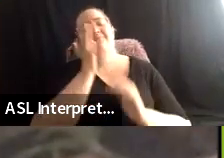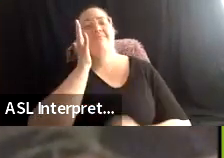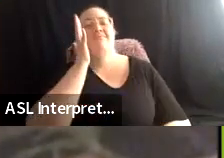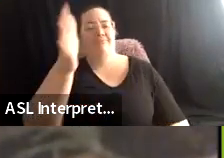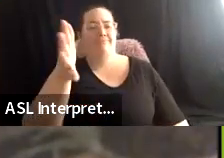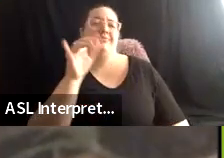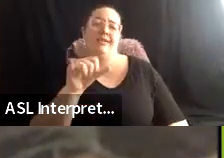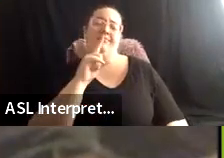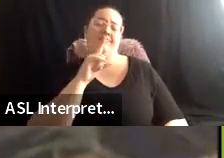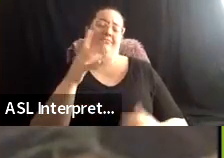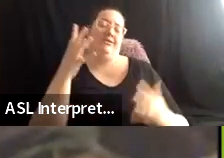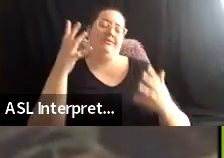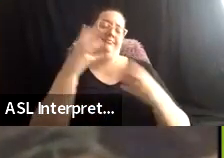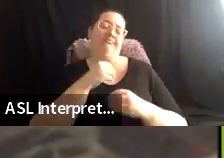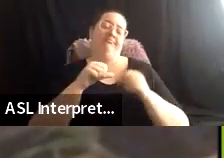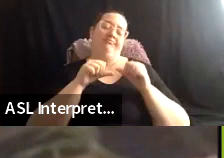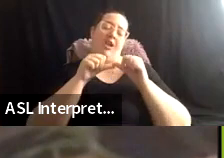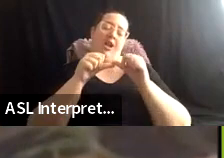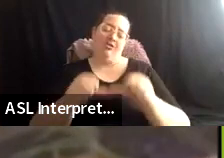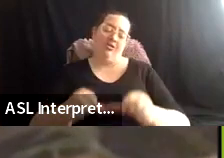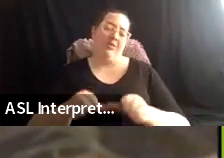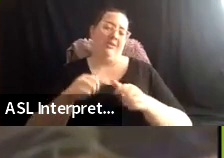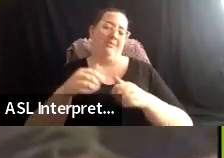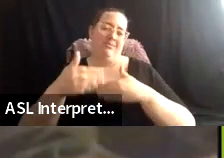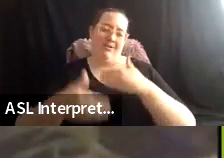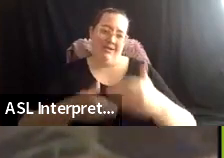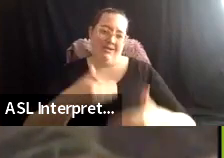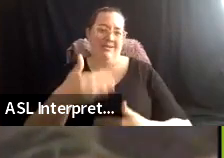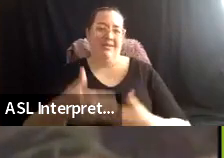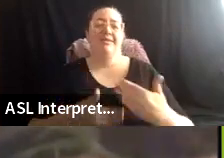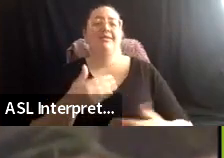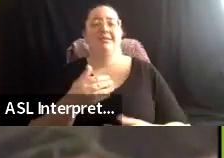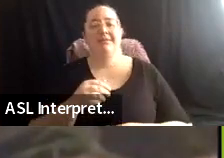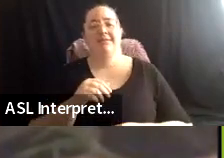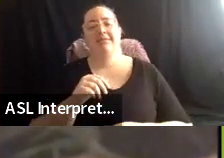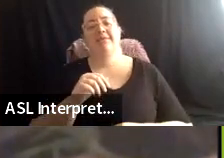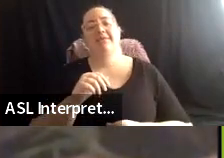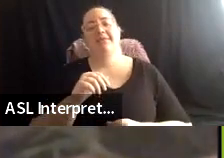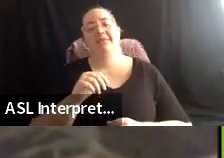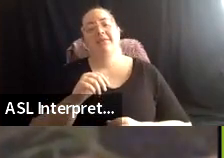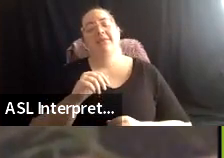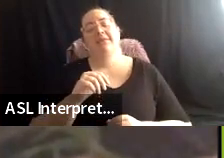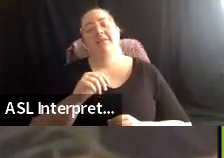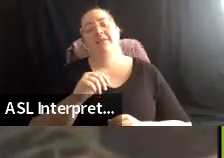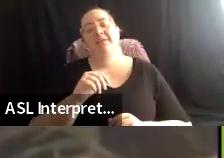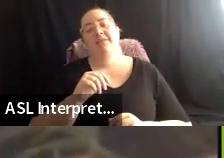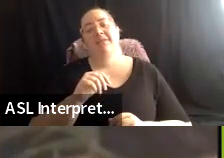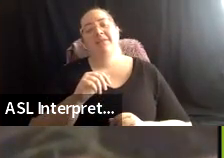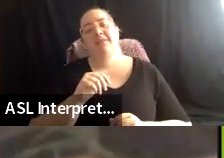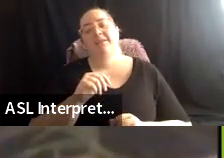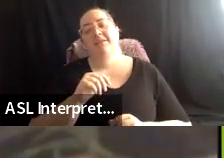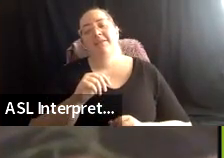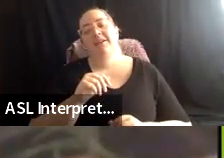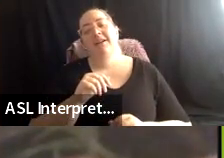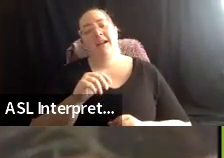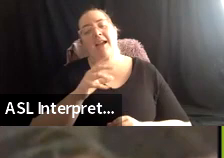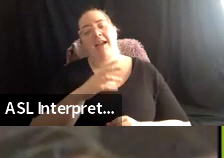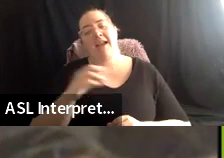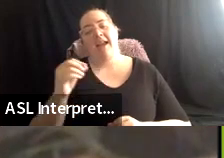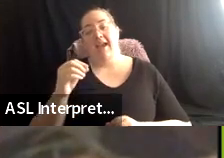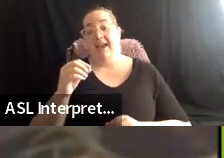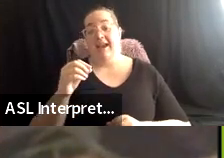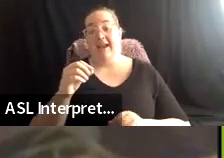ongoing process, and really as, as a land defender, um, I really see and feel